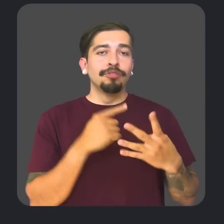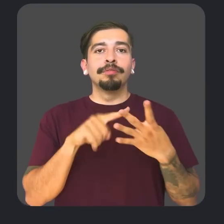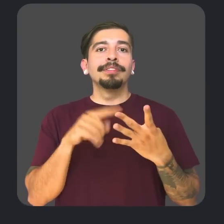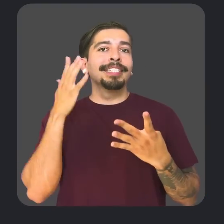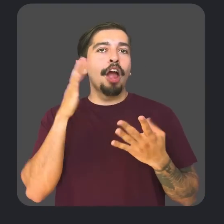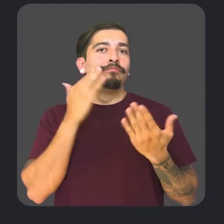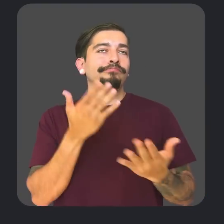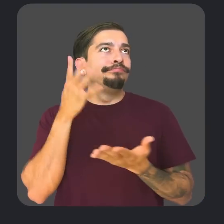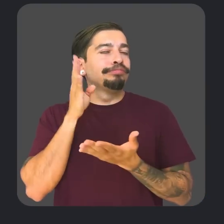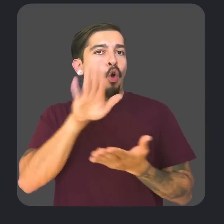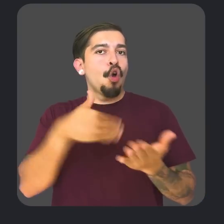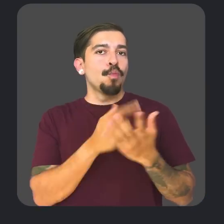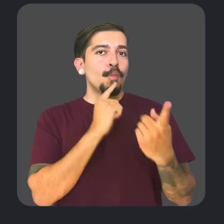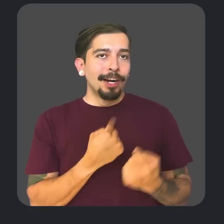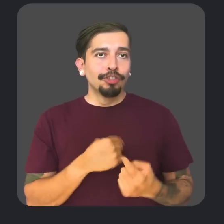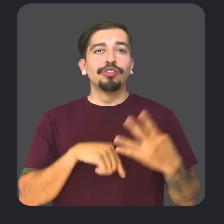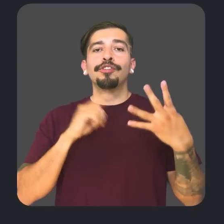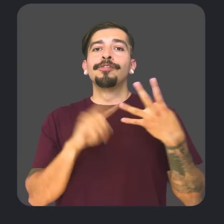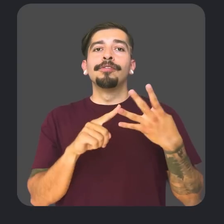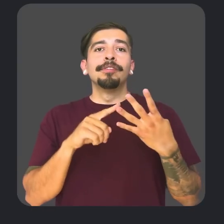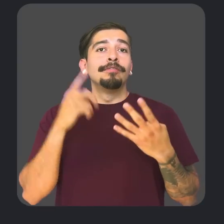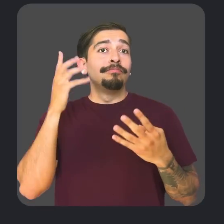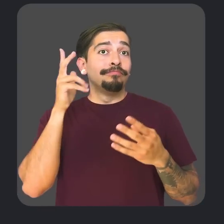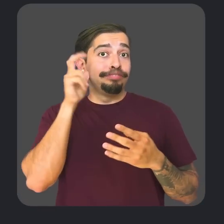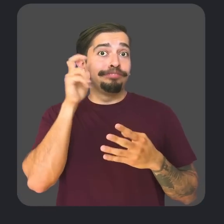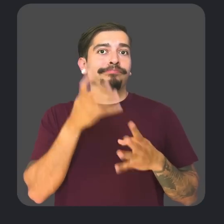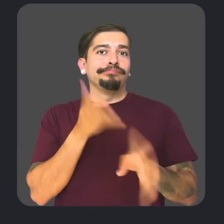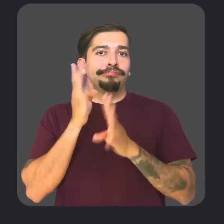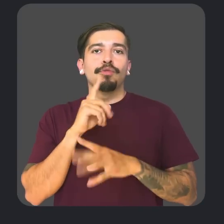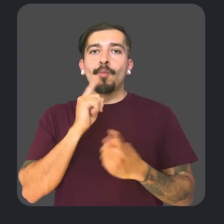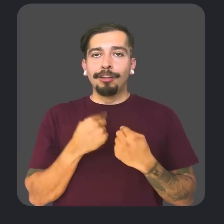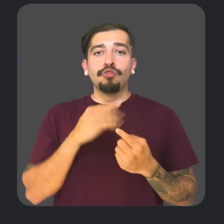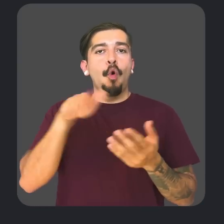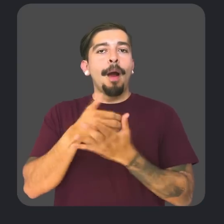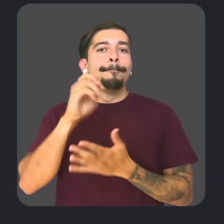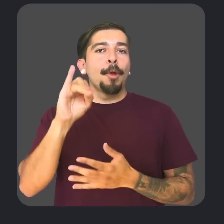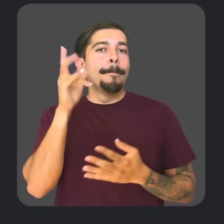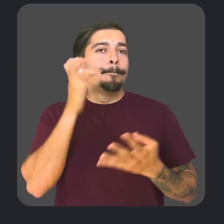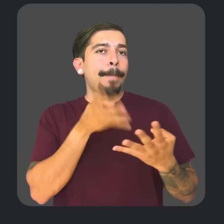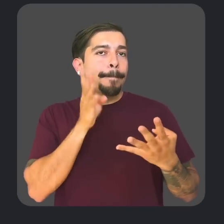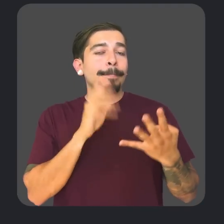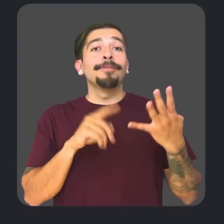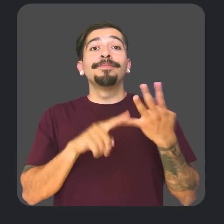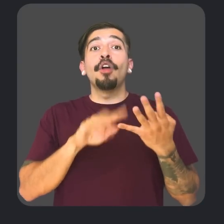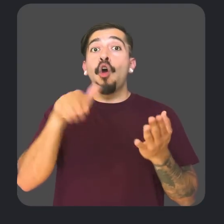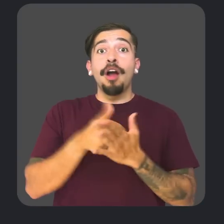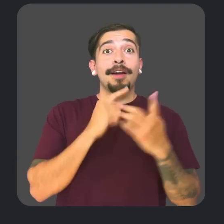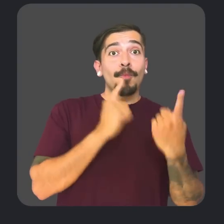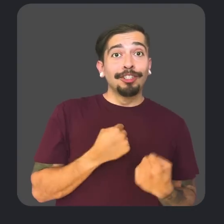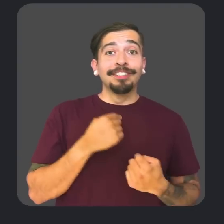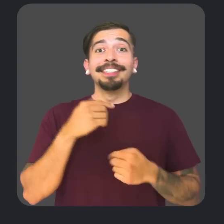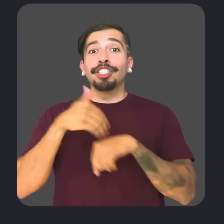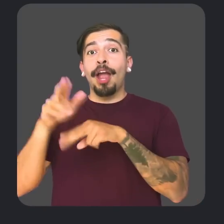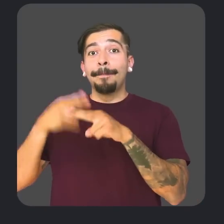Play a sound for all reactions, Announce the reactions by saying the emoji, and Announce all reactions and